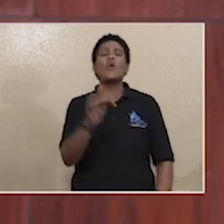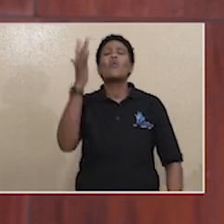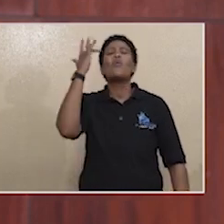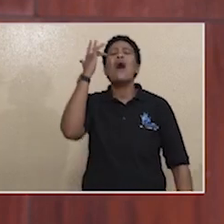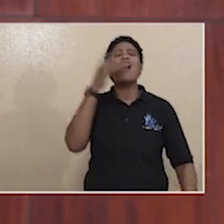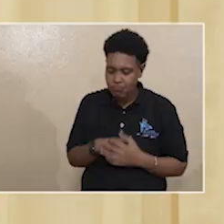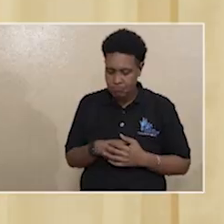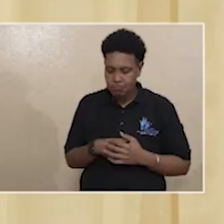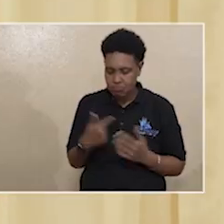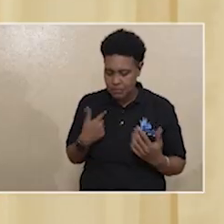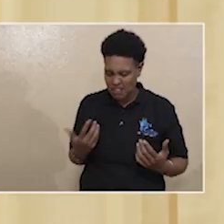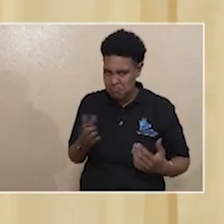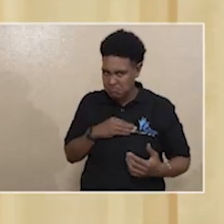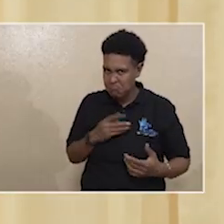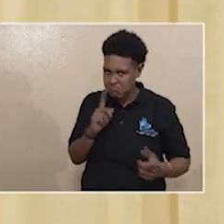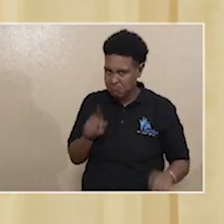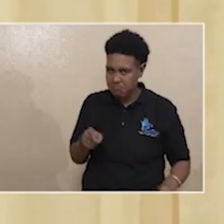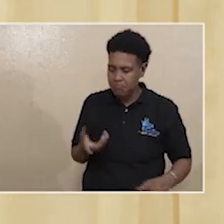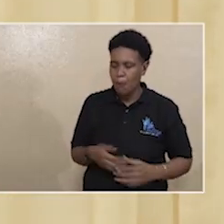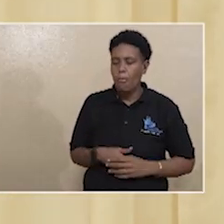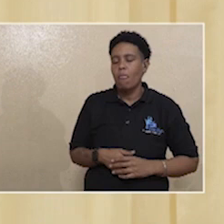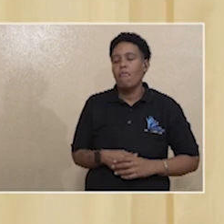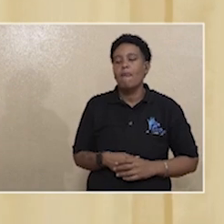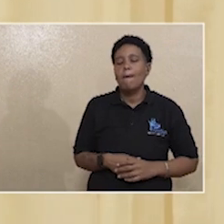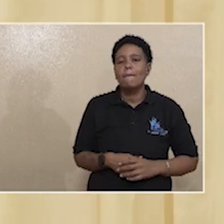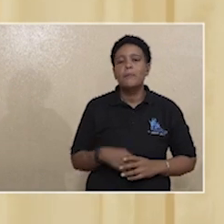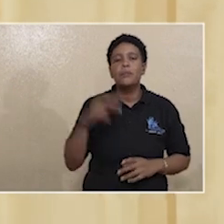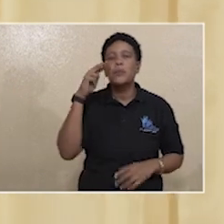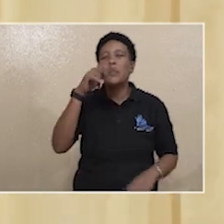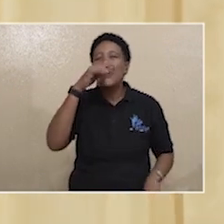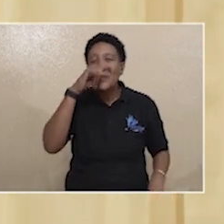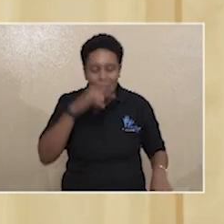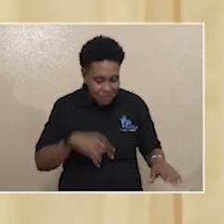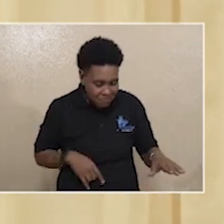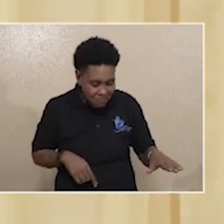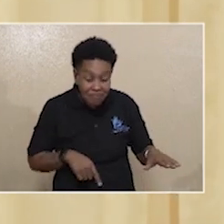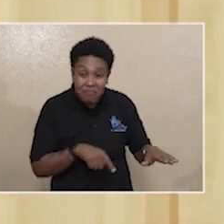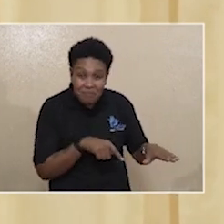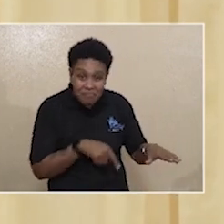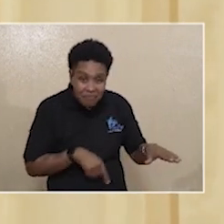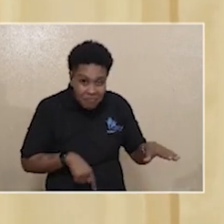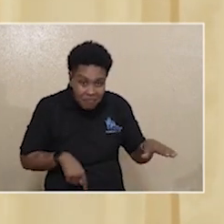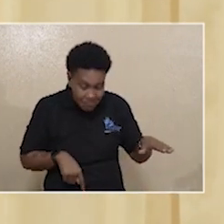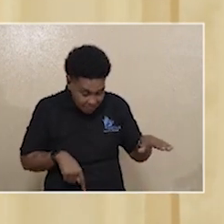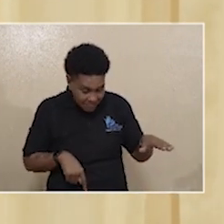national identification card? When you look at minors between